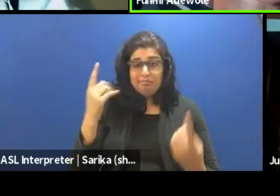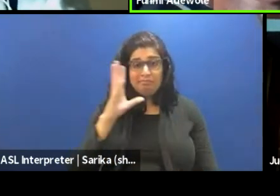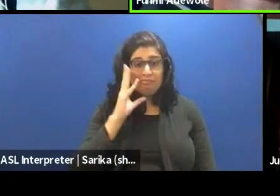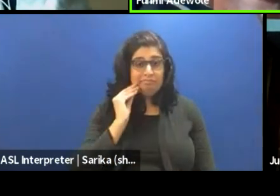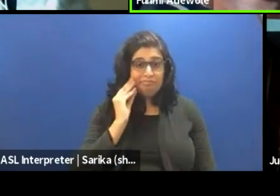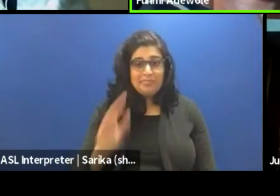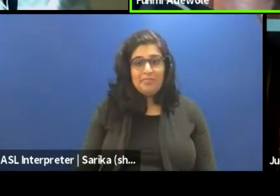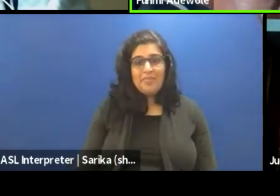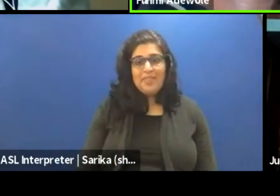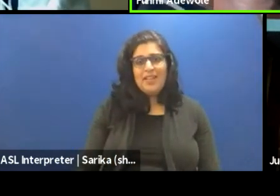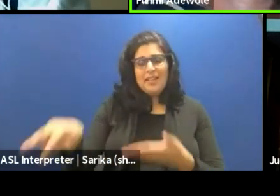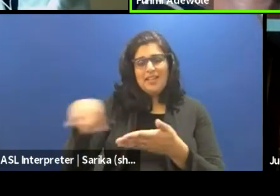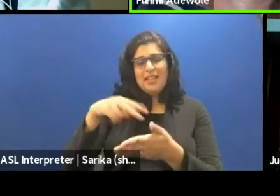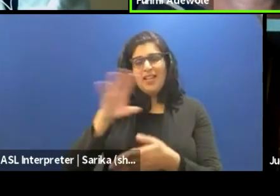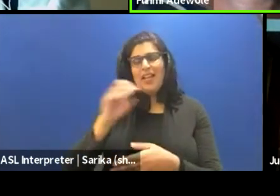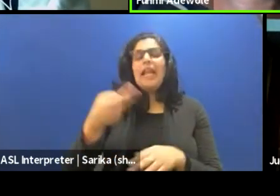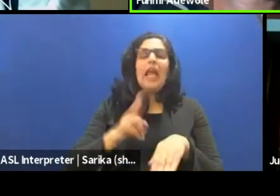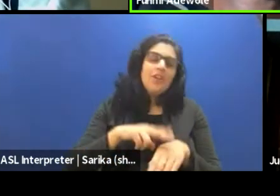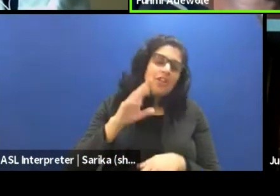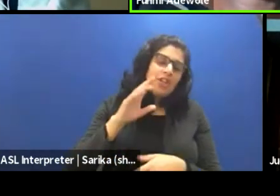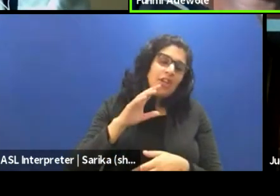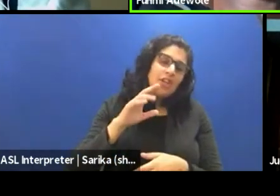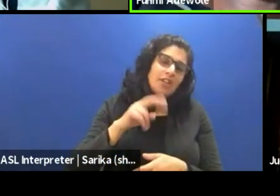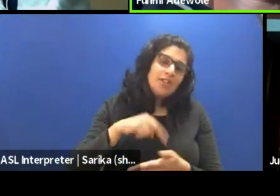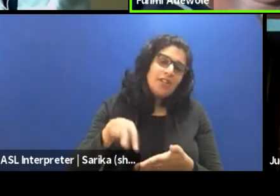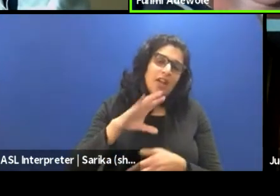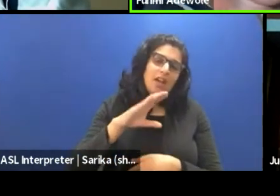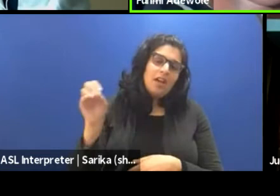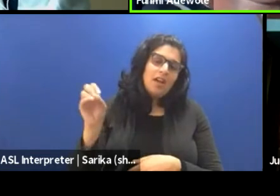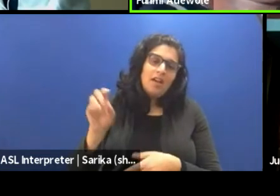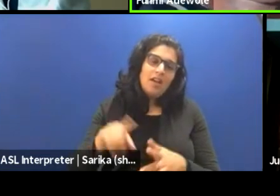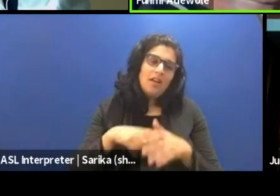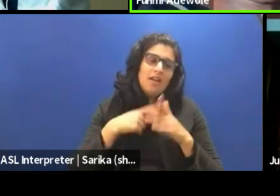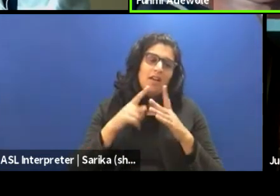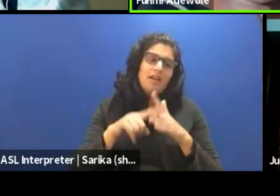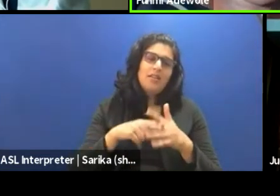Dance companies, the national dance company started to be, uh,